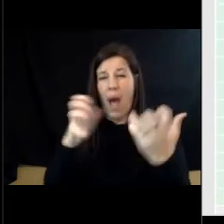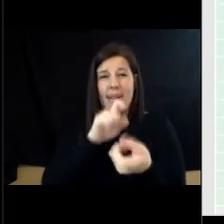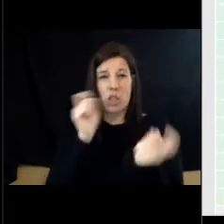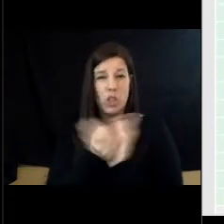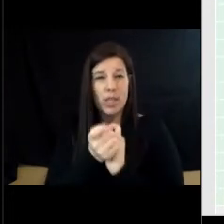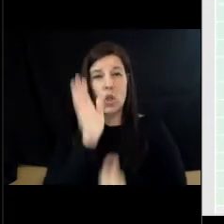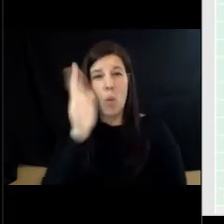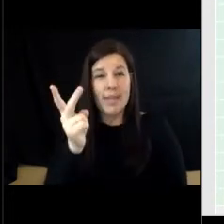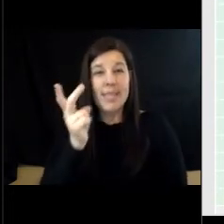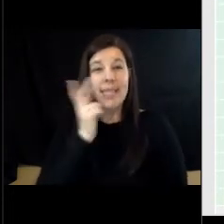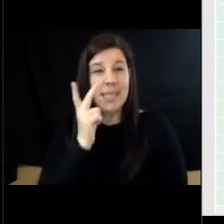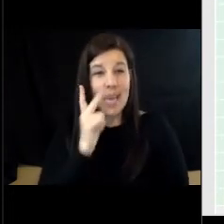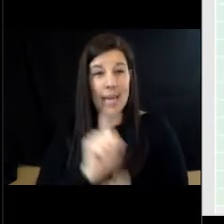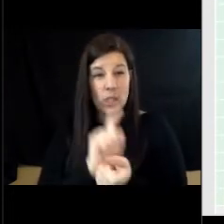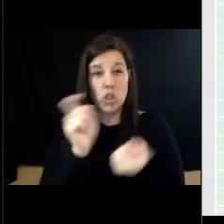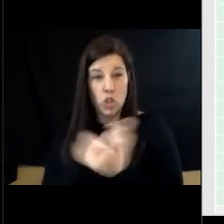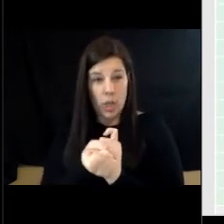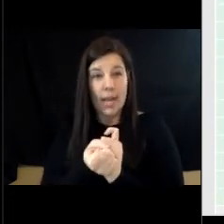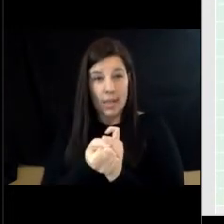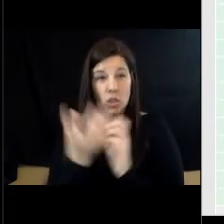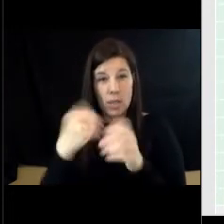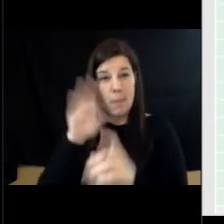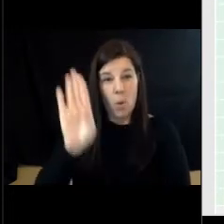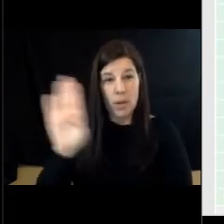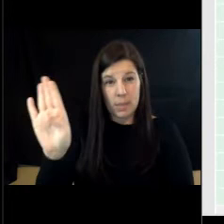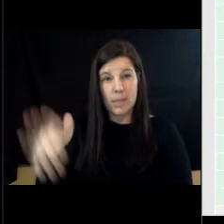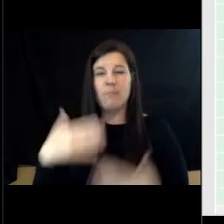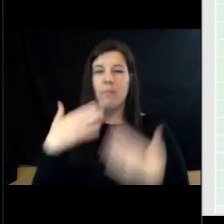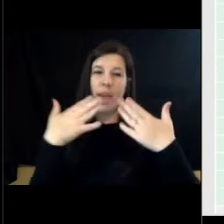about a change in Boynton beach thank you so much